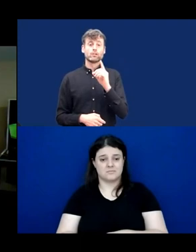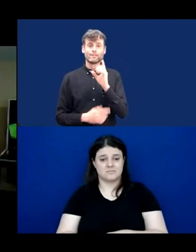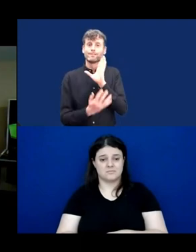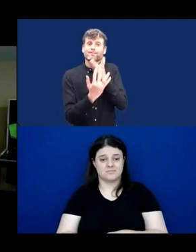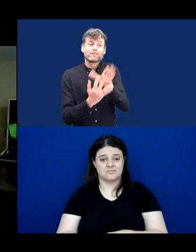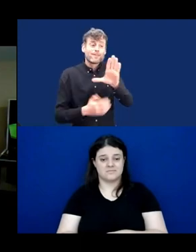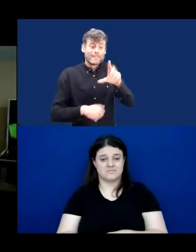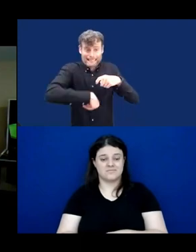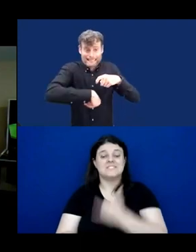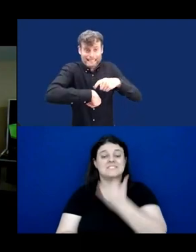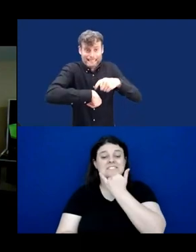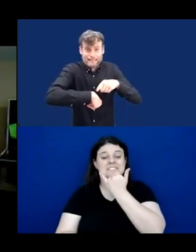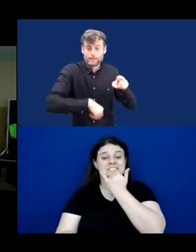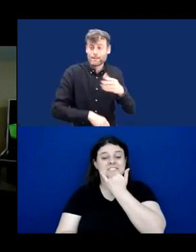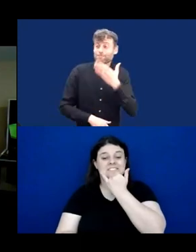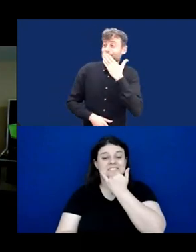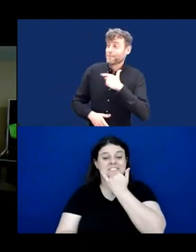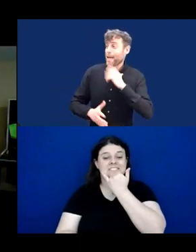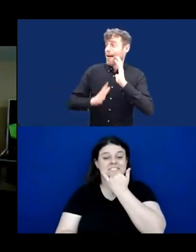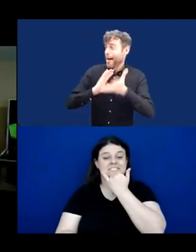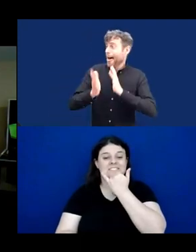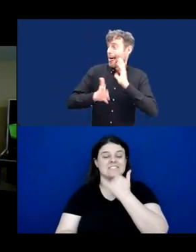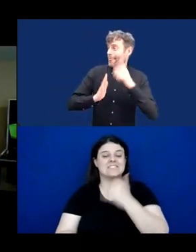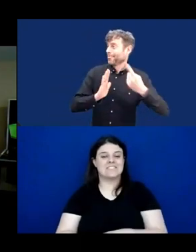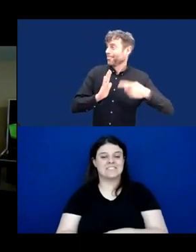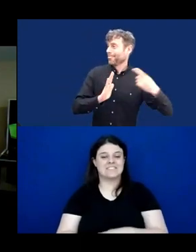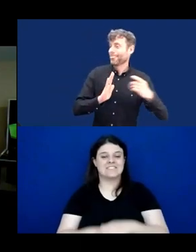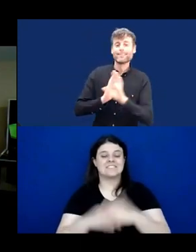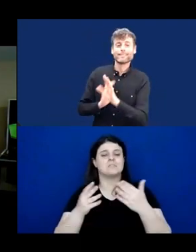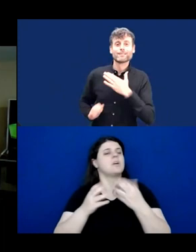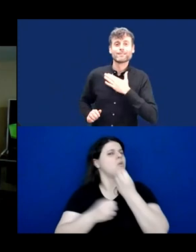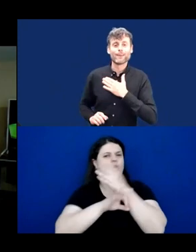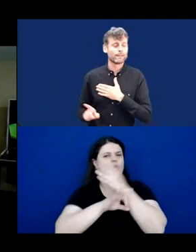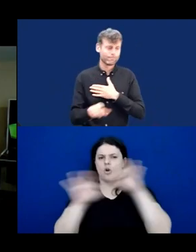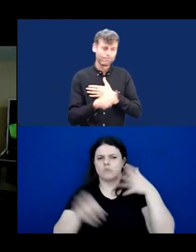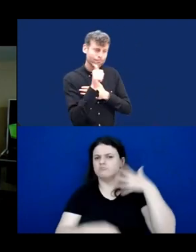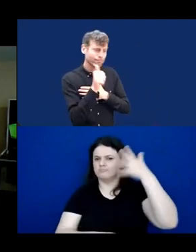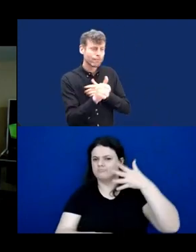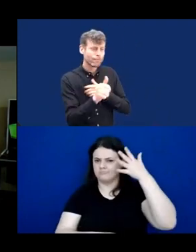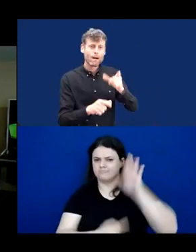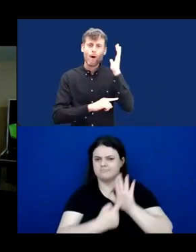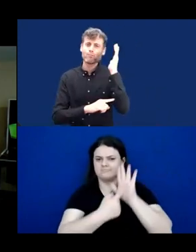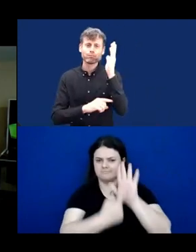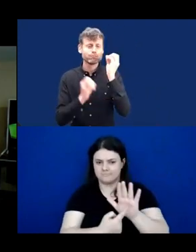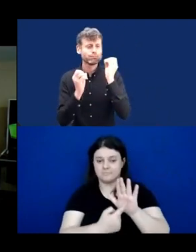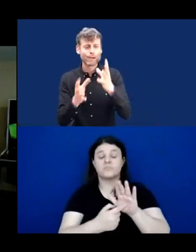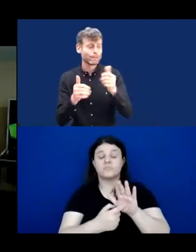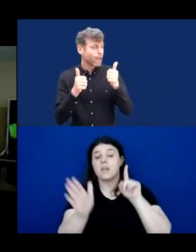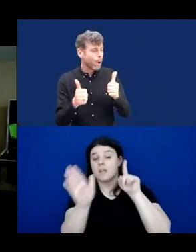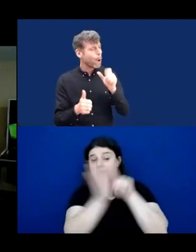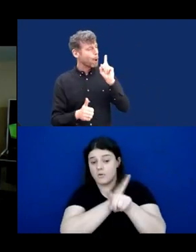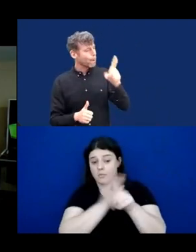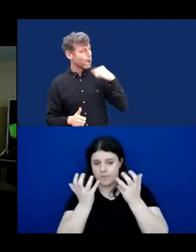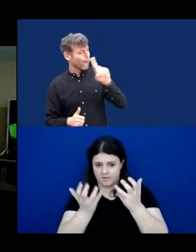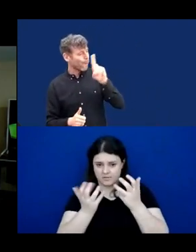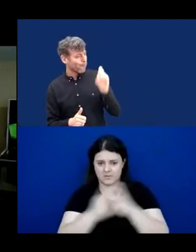Sorry, I may have took more time. Okay, it was a great presentation there of pro-tactile. But I wanted to ask you if you had any thoughts